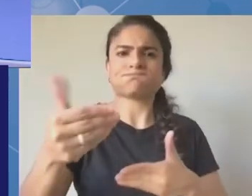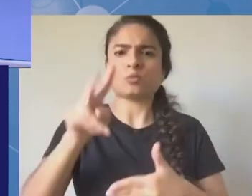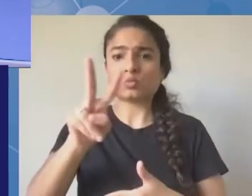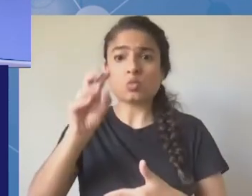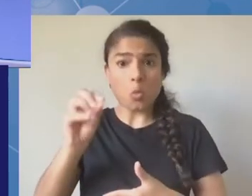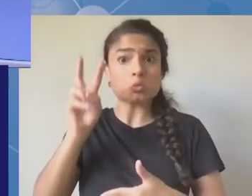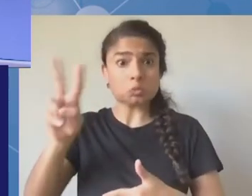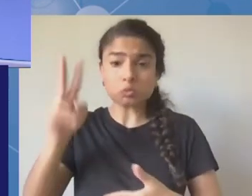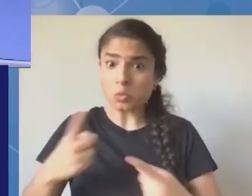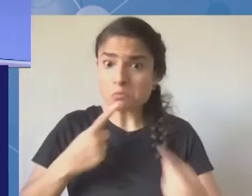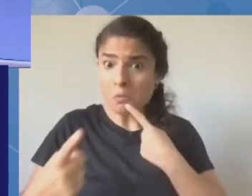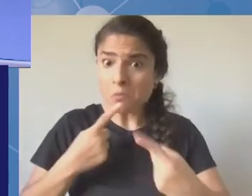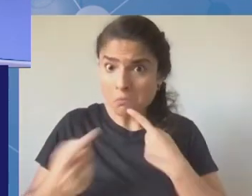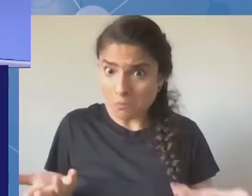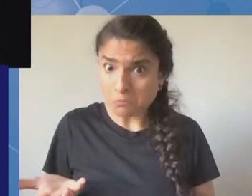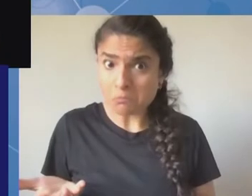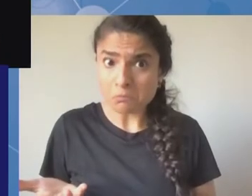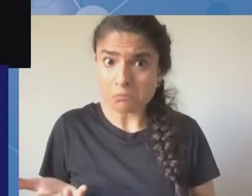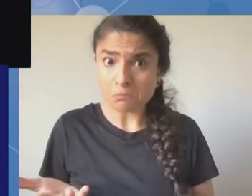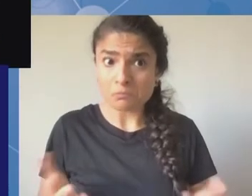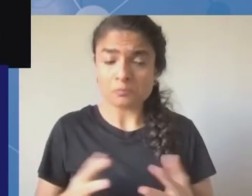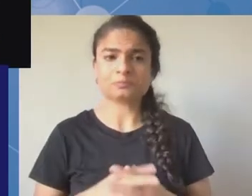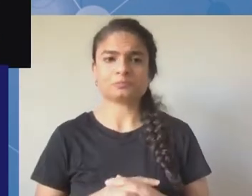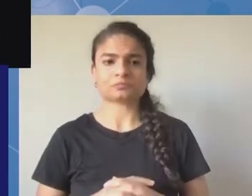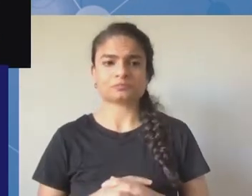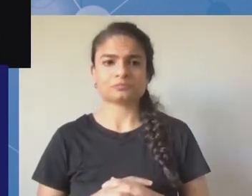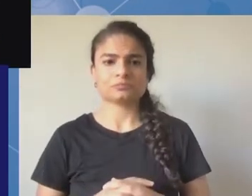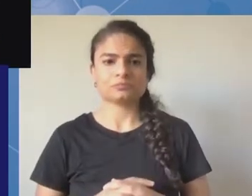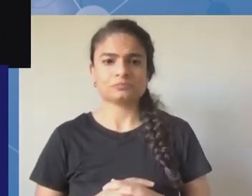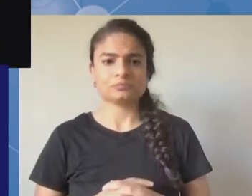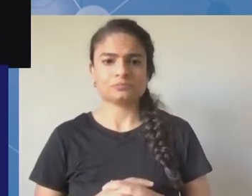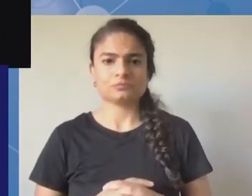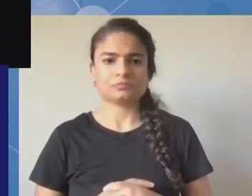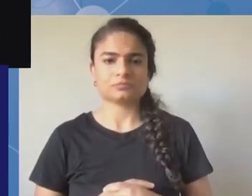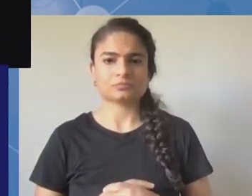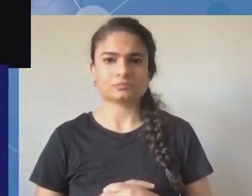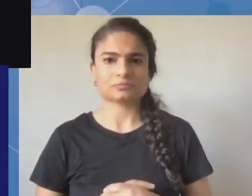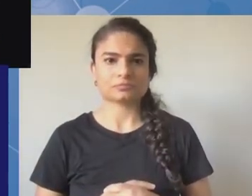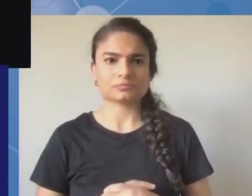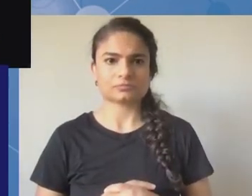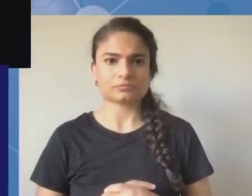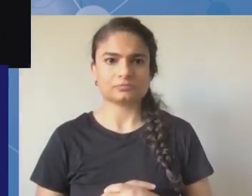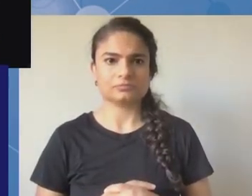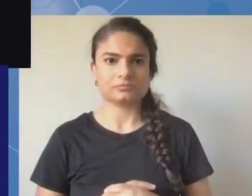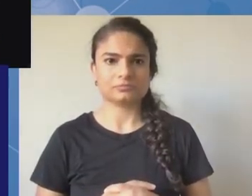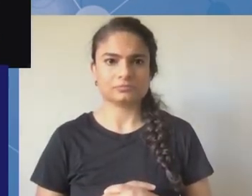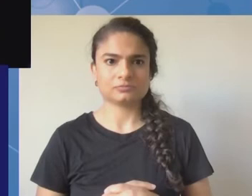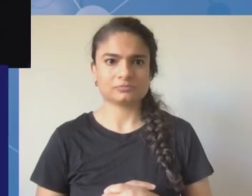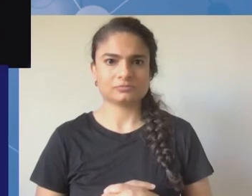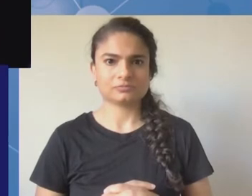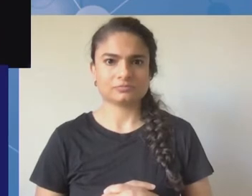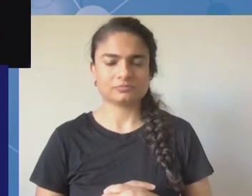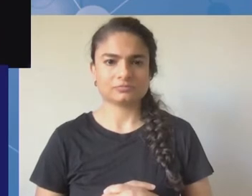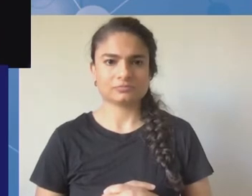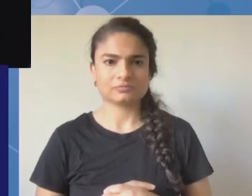thank you for giving me the floor my name is jennifer chung i'm going to be speaking on my personal capacity here i want